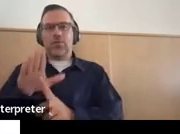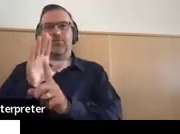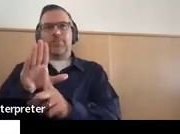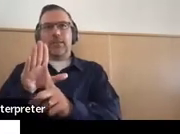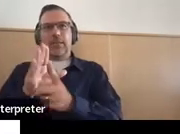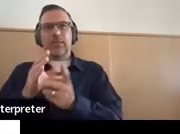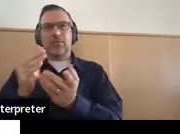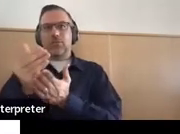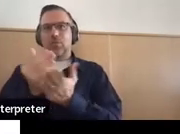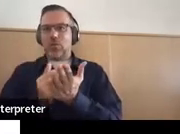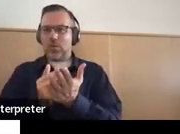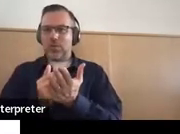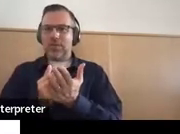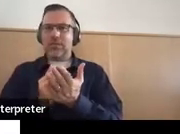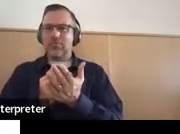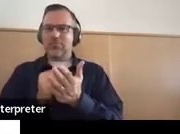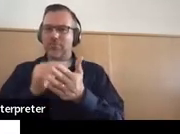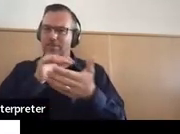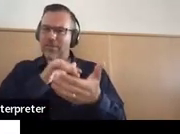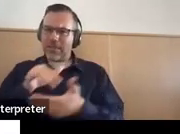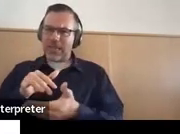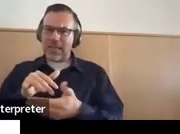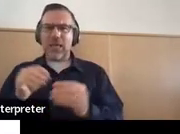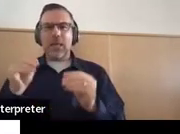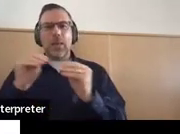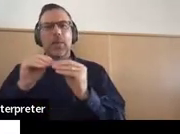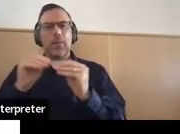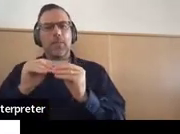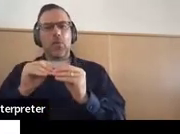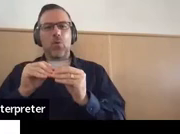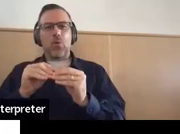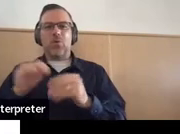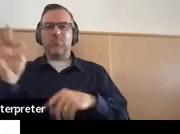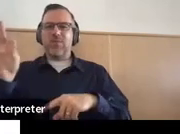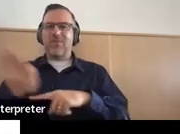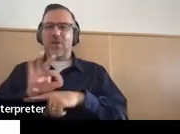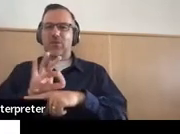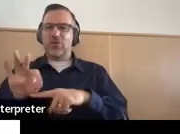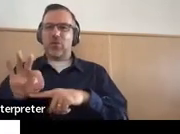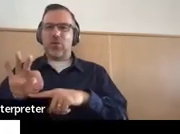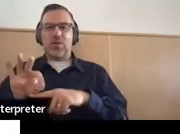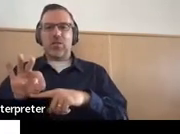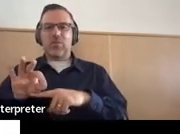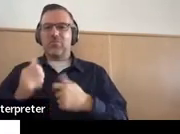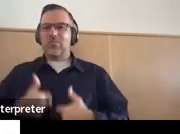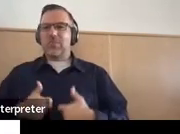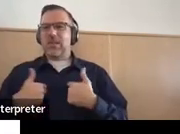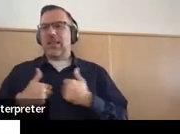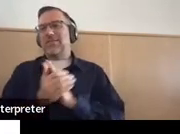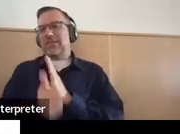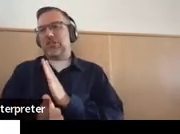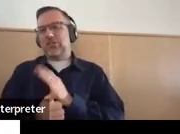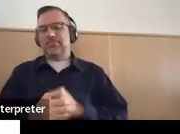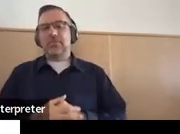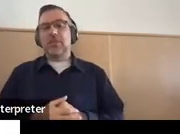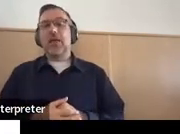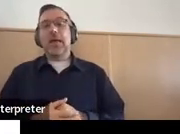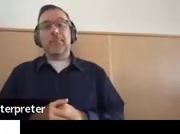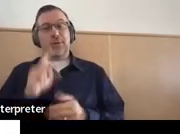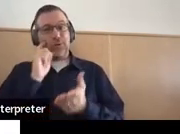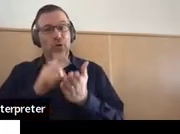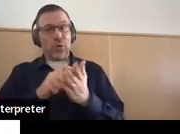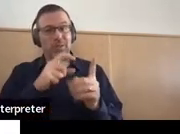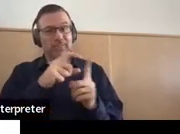more adaptive. It's more of a functional life skills approach, but the language used in here is